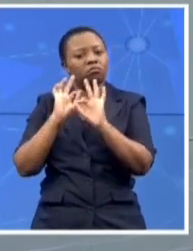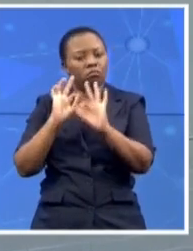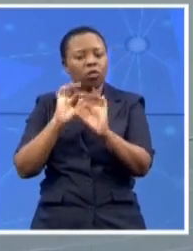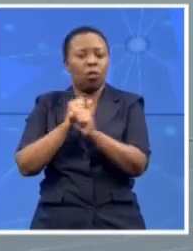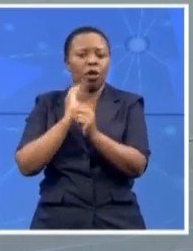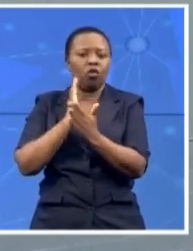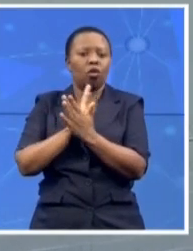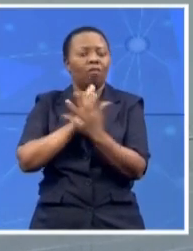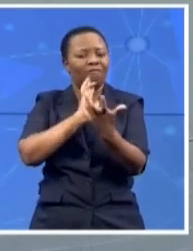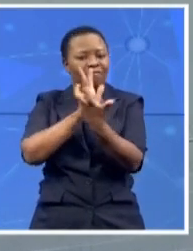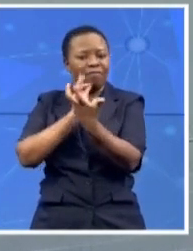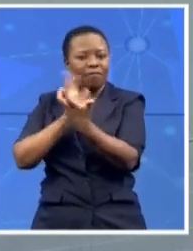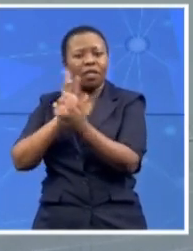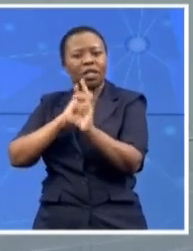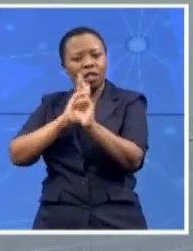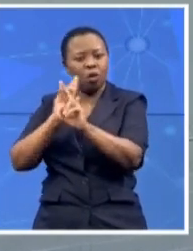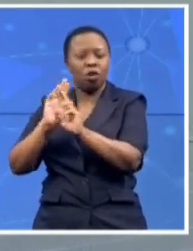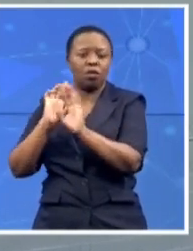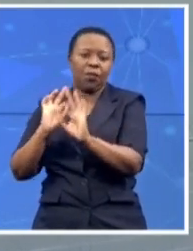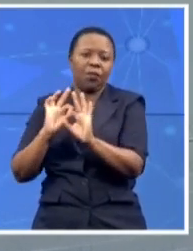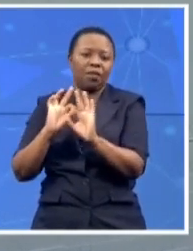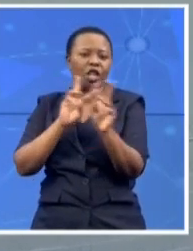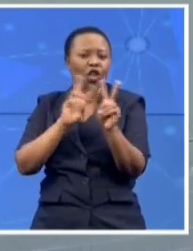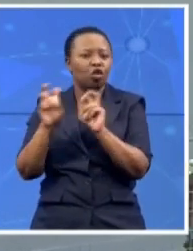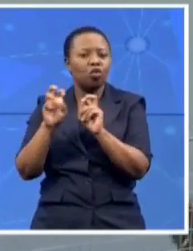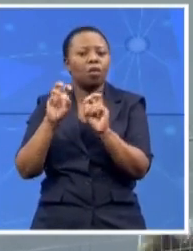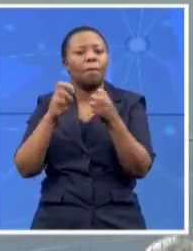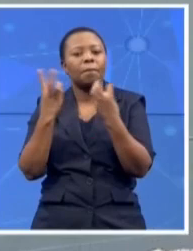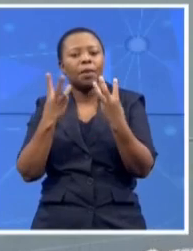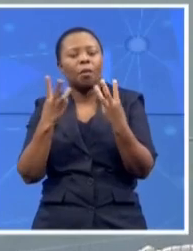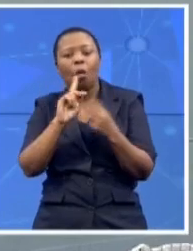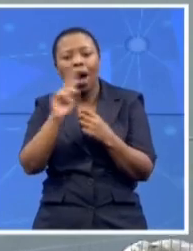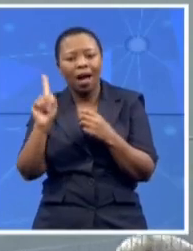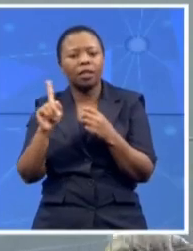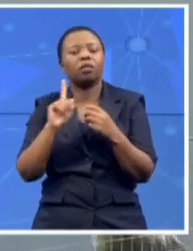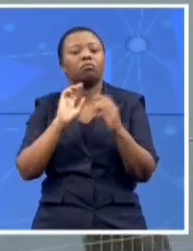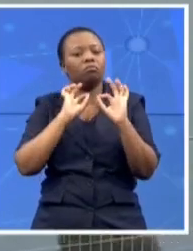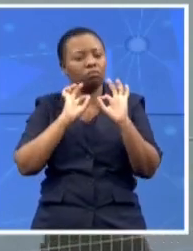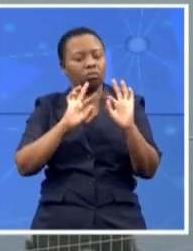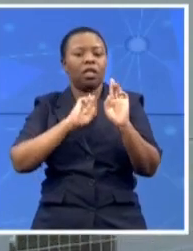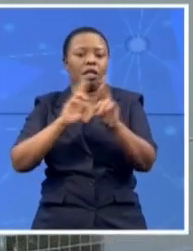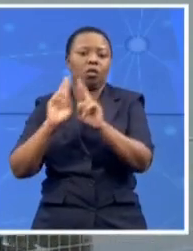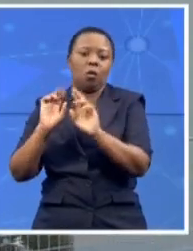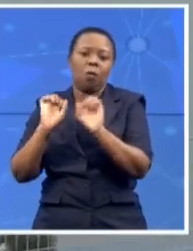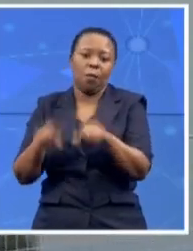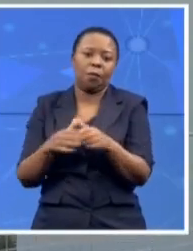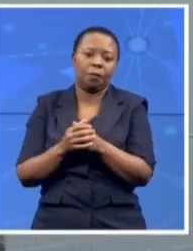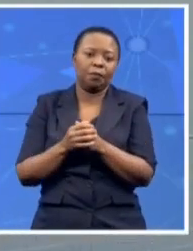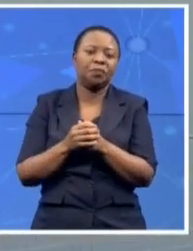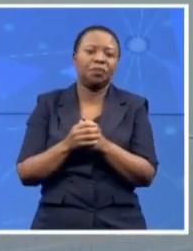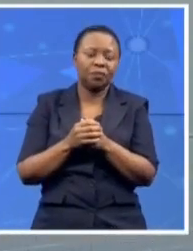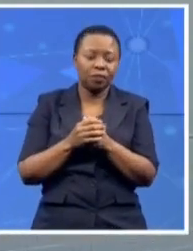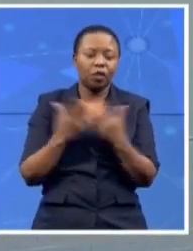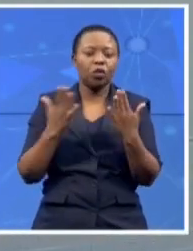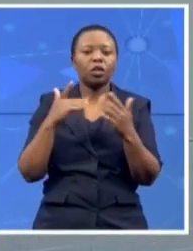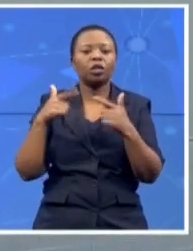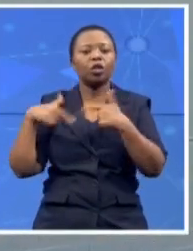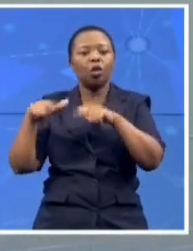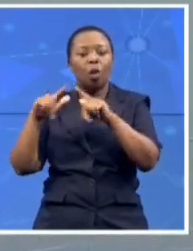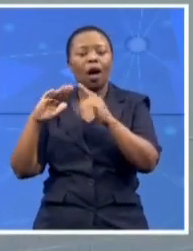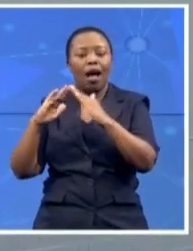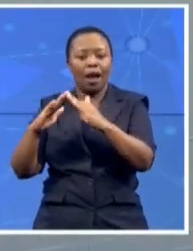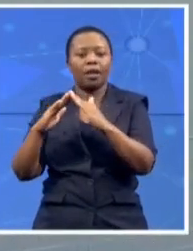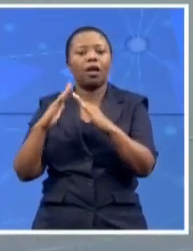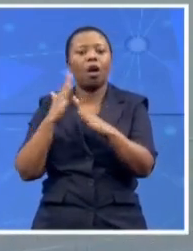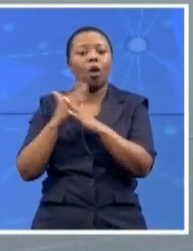of the issues that are happening in terms of a service delivery at the local government level, with the collaboration with national government and the